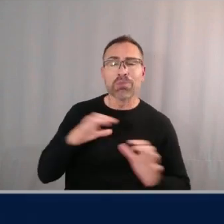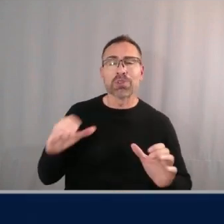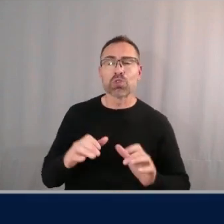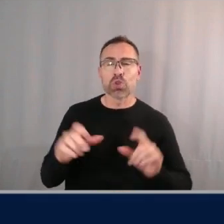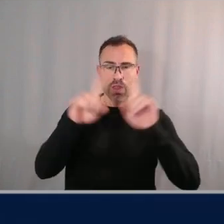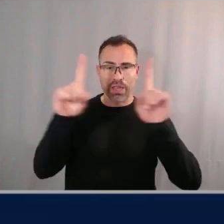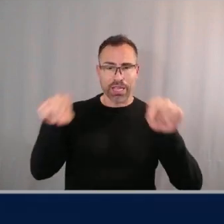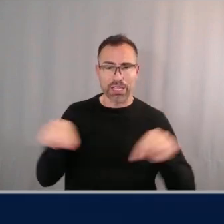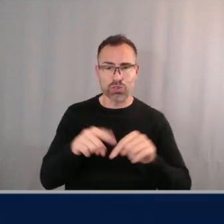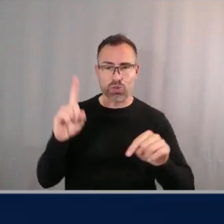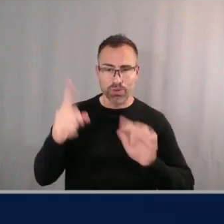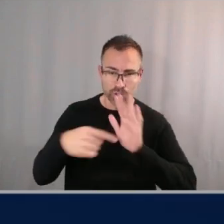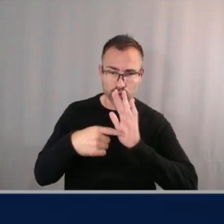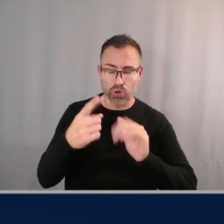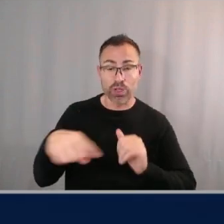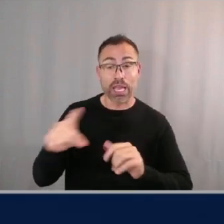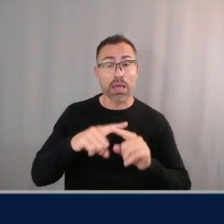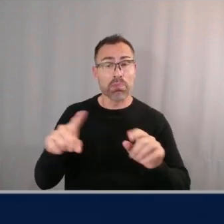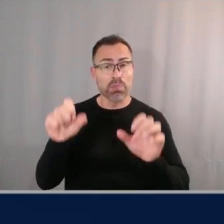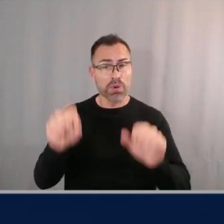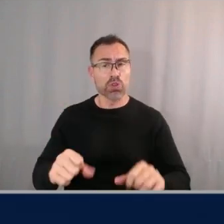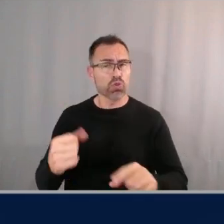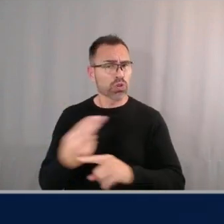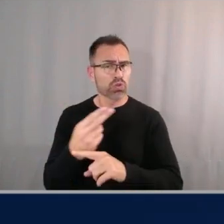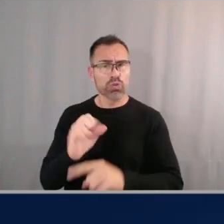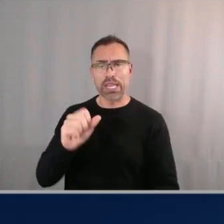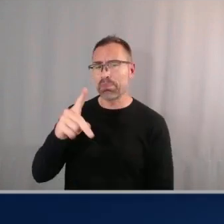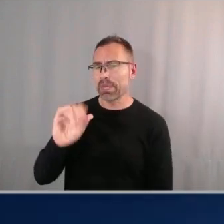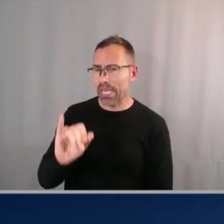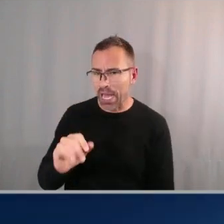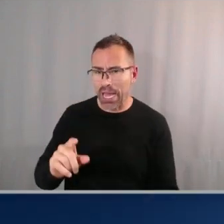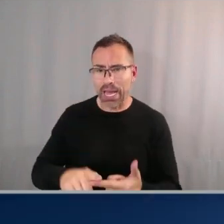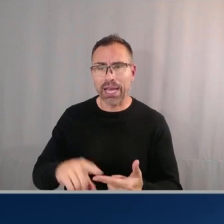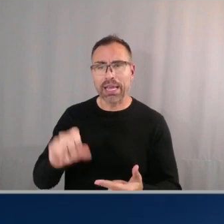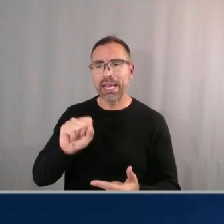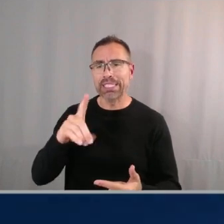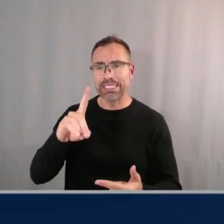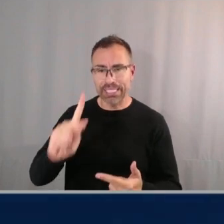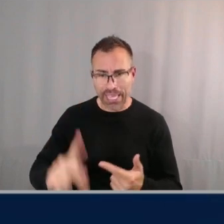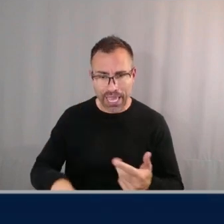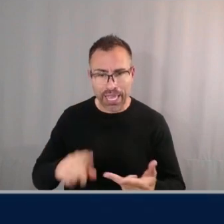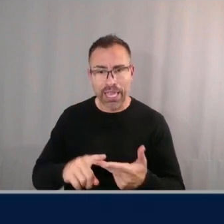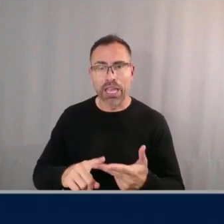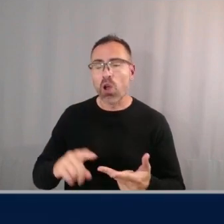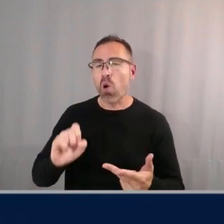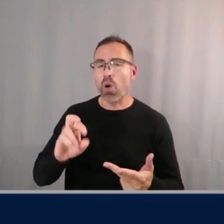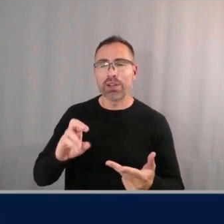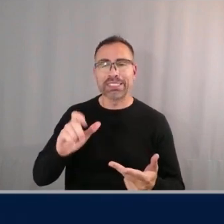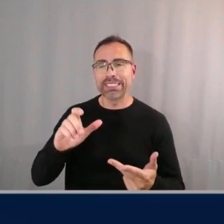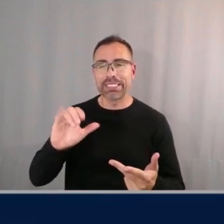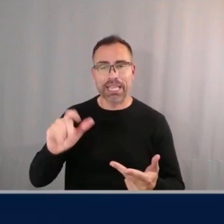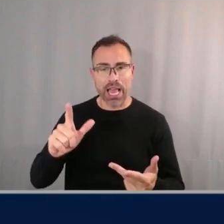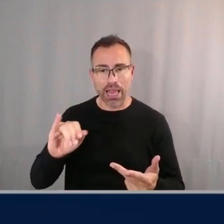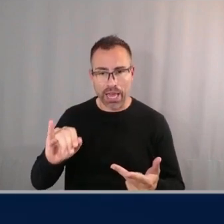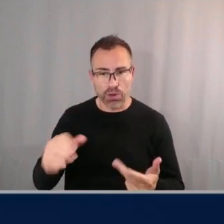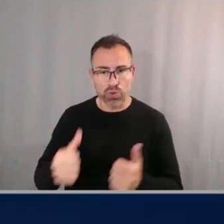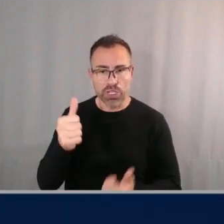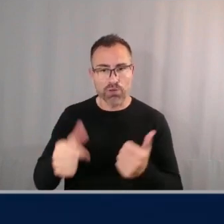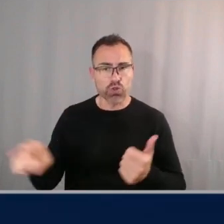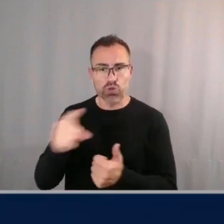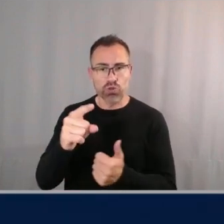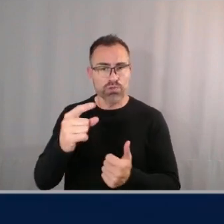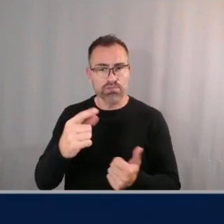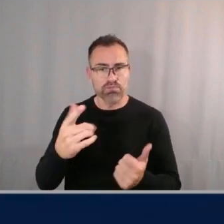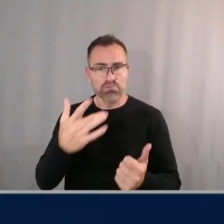but you can totally use our apis uh sdks uh rcli whatever is your preferred preferred formats to